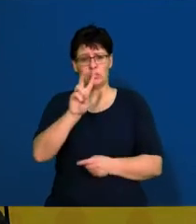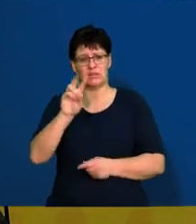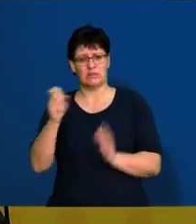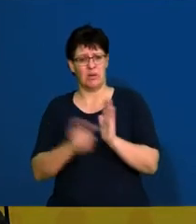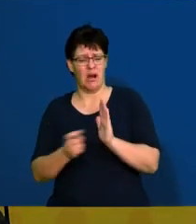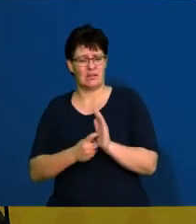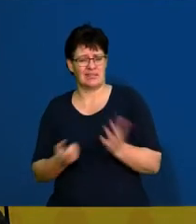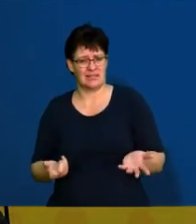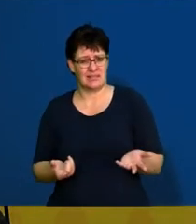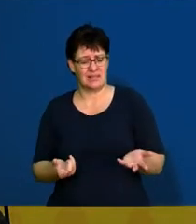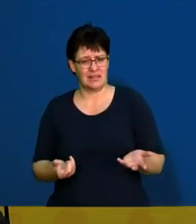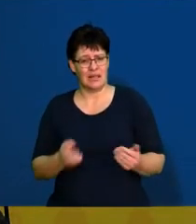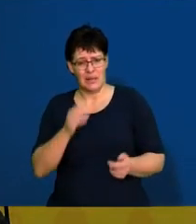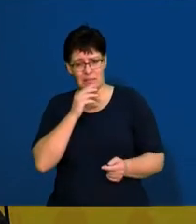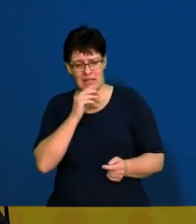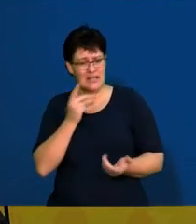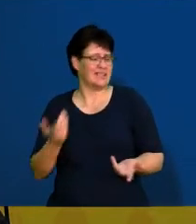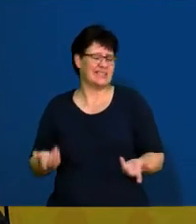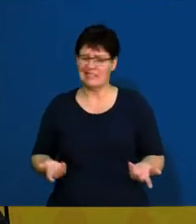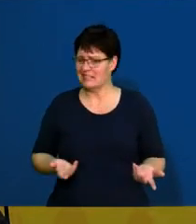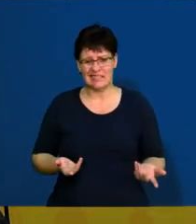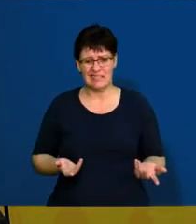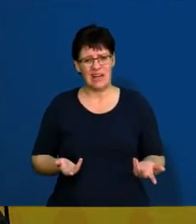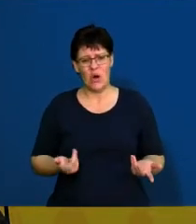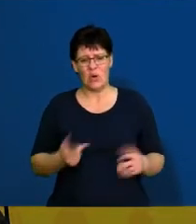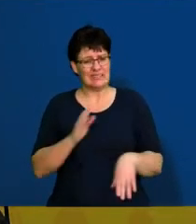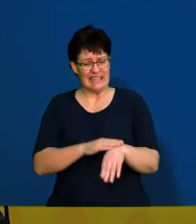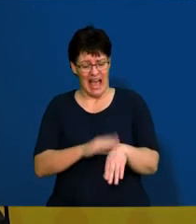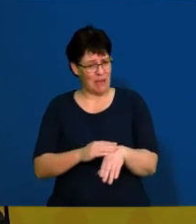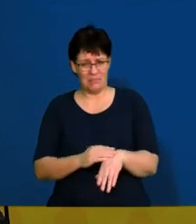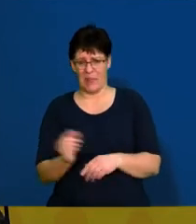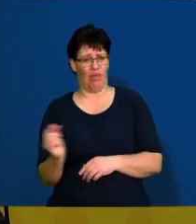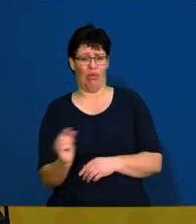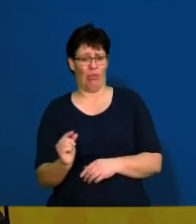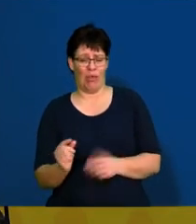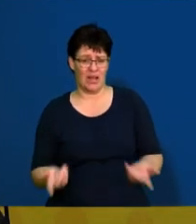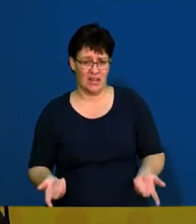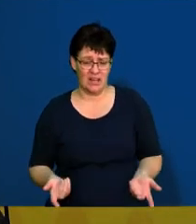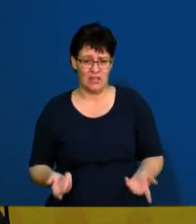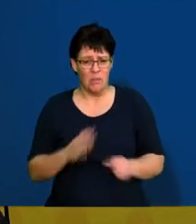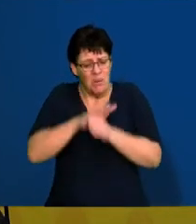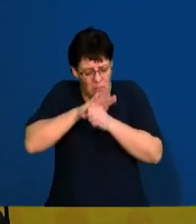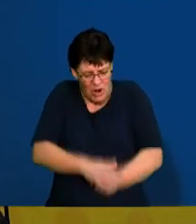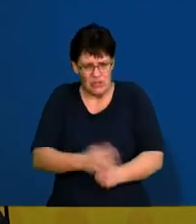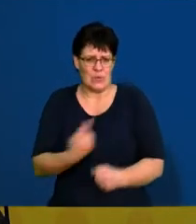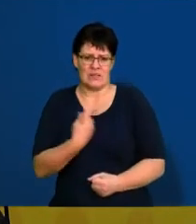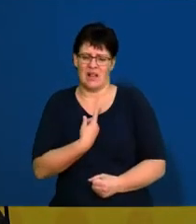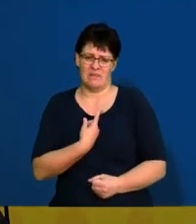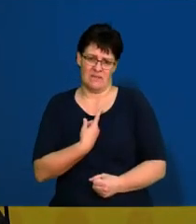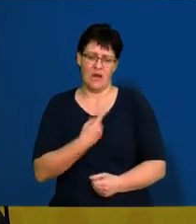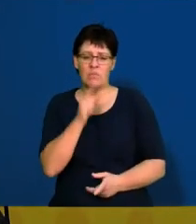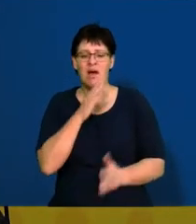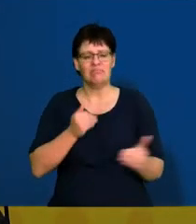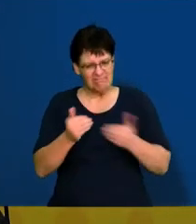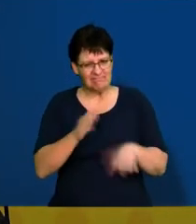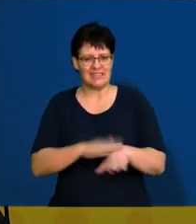So, you're really, really pushing yourself, putting yourselves under pressure there. So, just make sure that